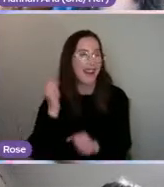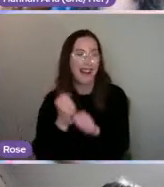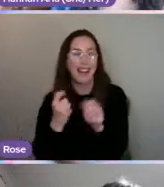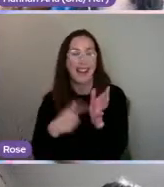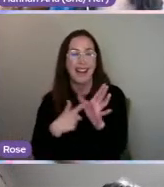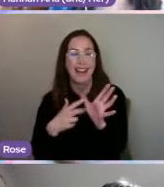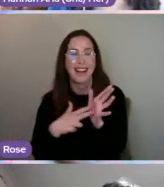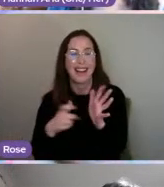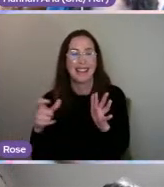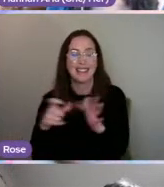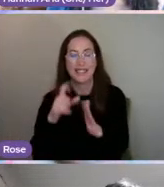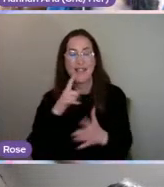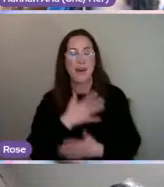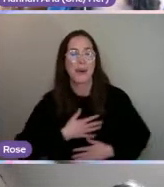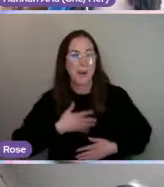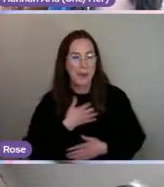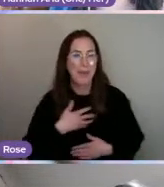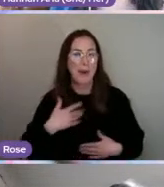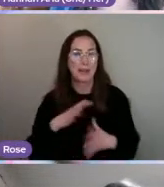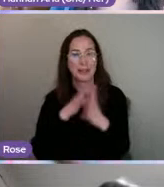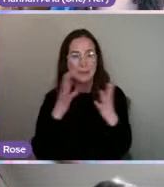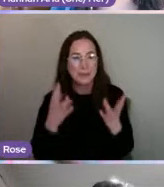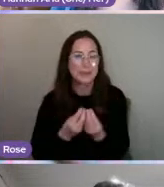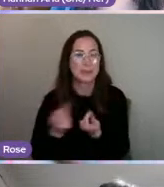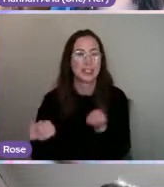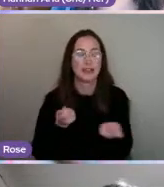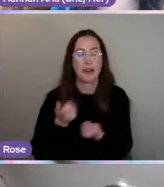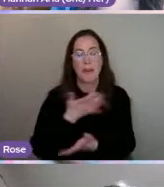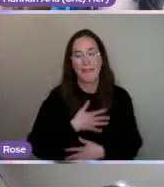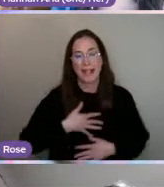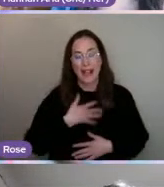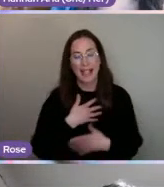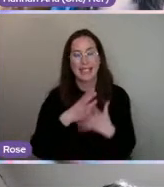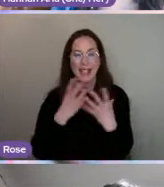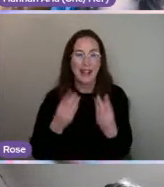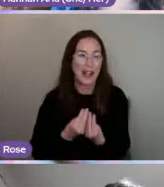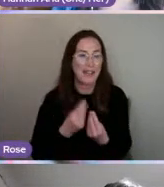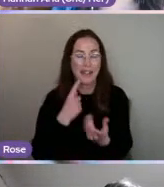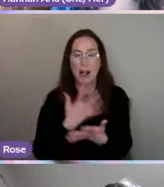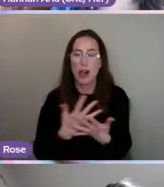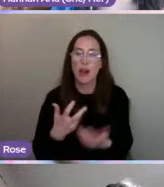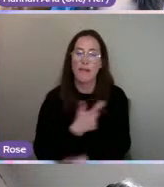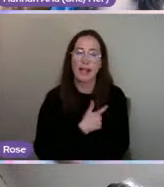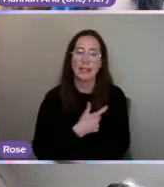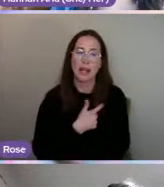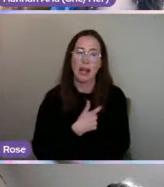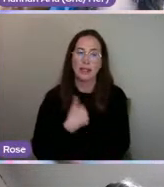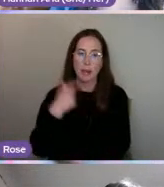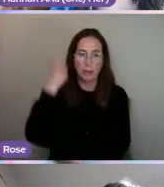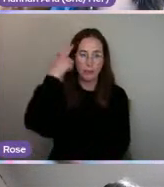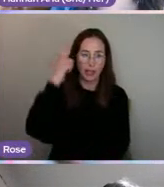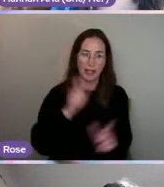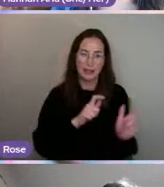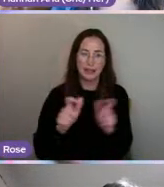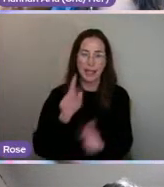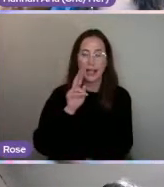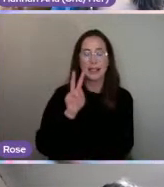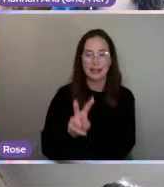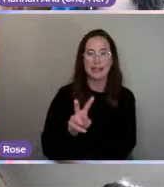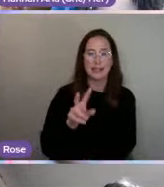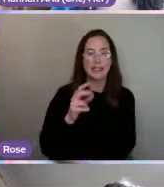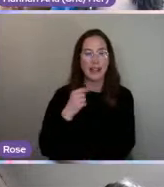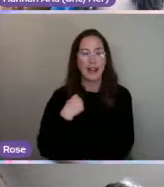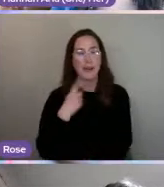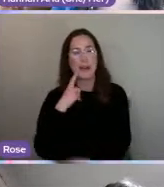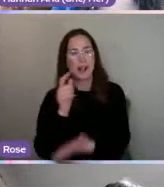for hormones and things that also control our feelings. There's quite a lot of anxiety in my brain still. can see that after